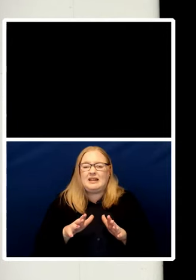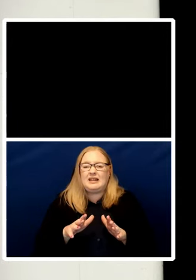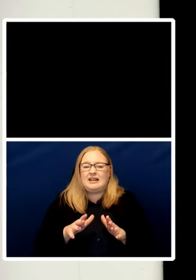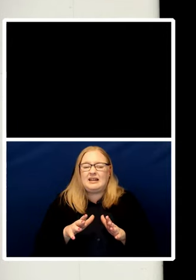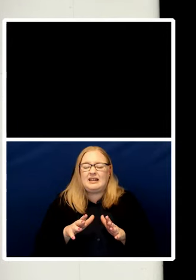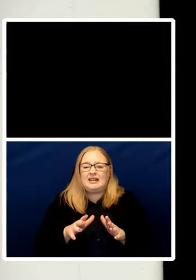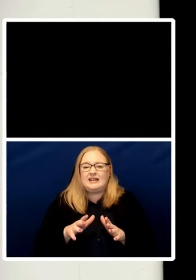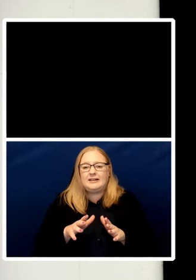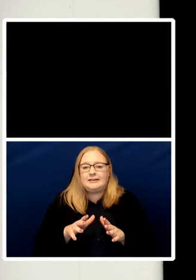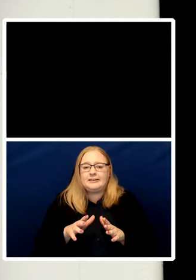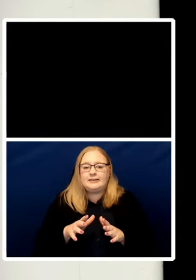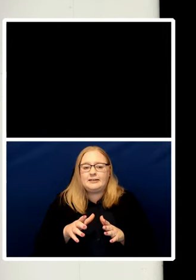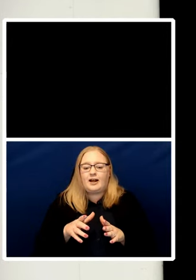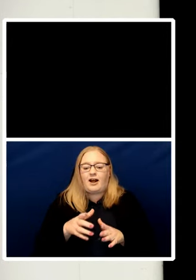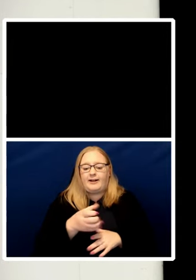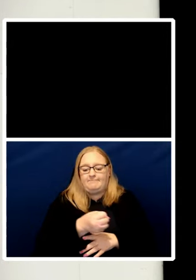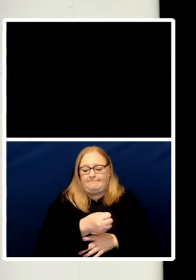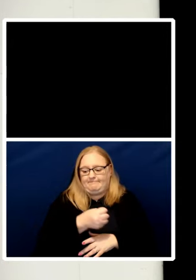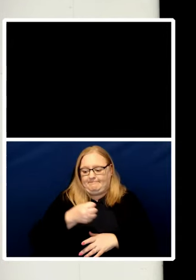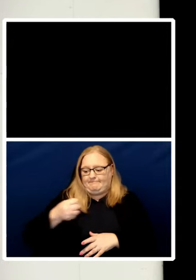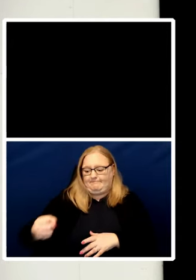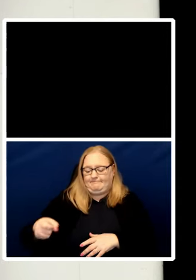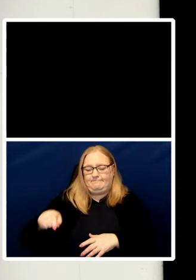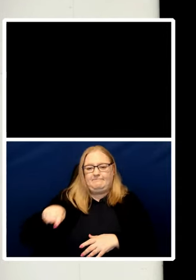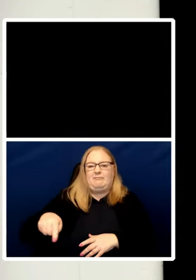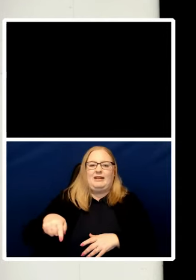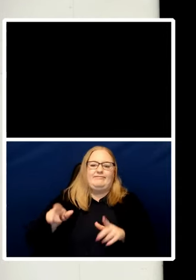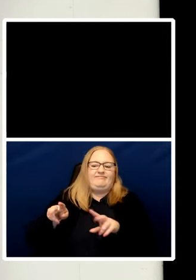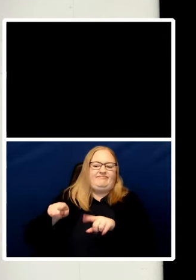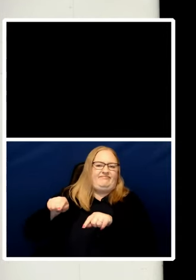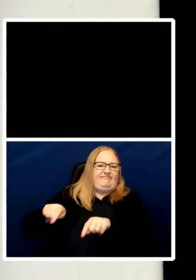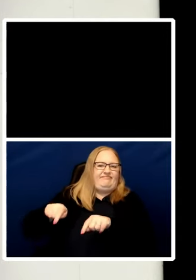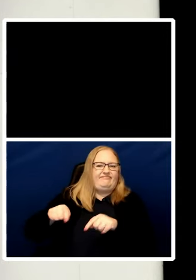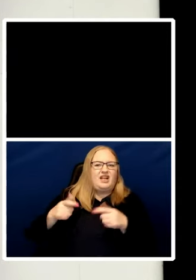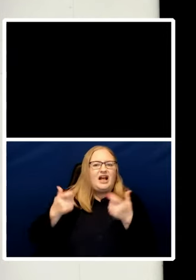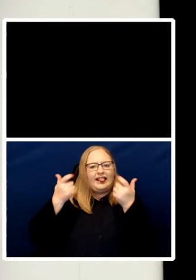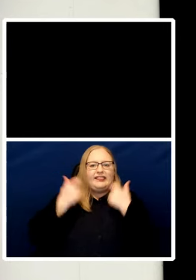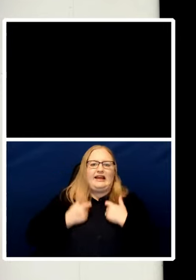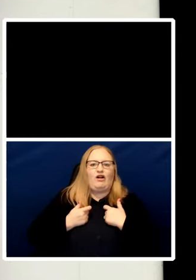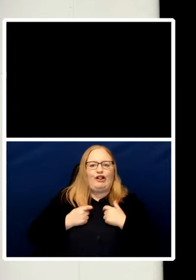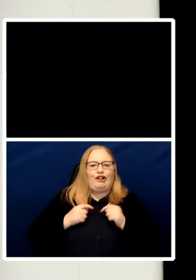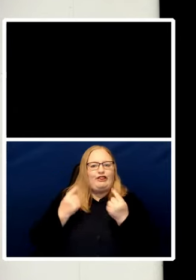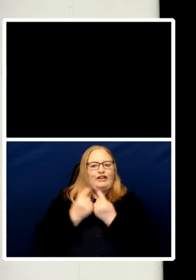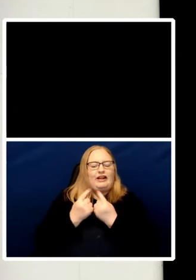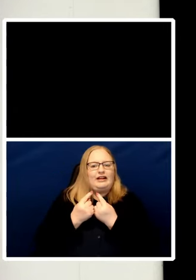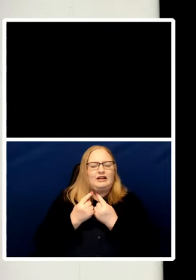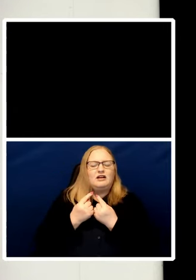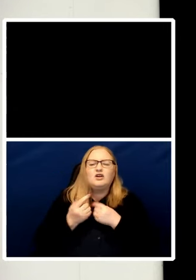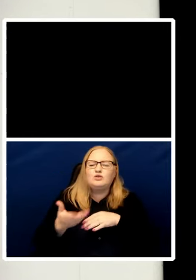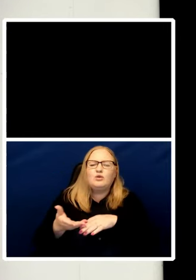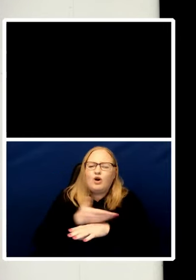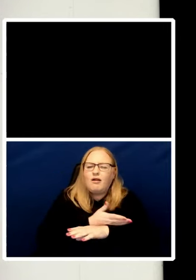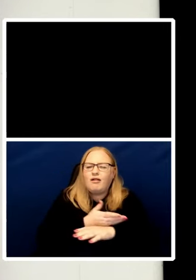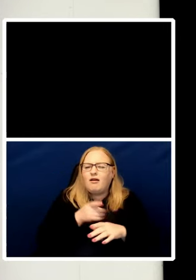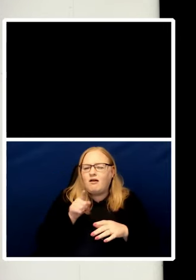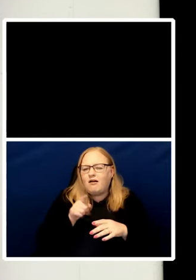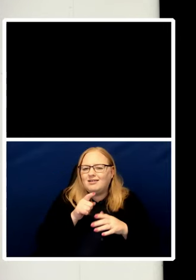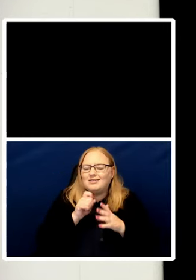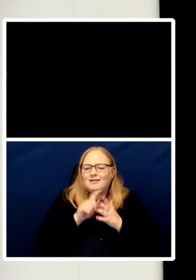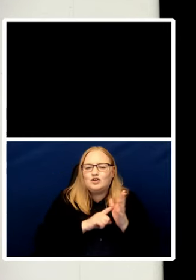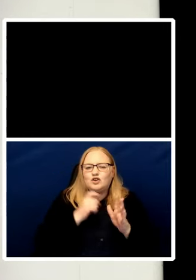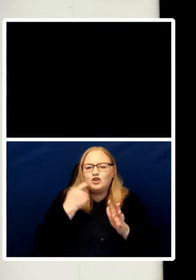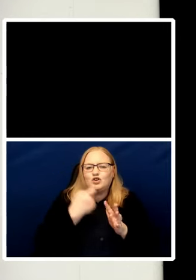legal thing very early on there was a fellow called Jack Straw I have no doubt he's one of your big mates in this